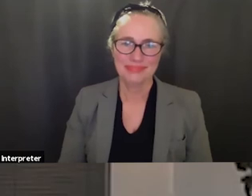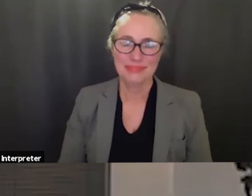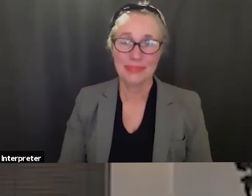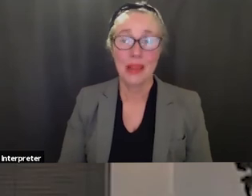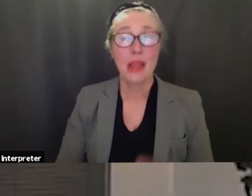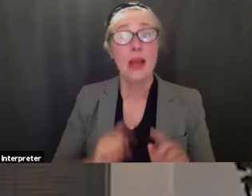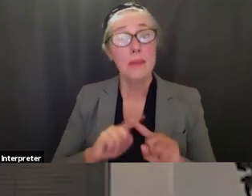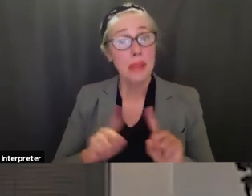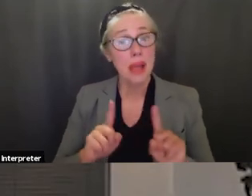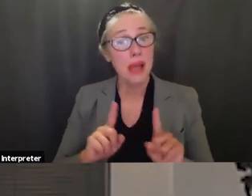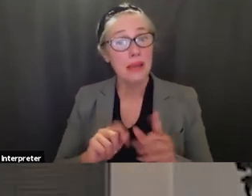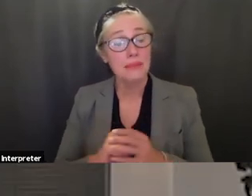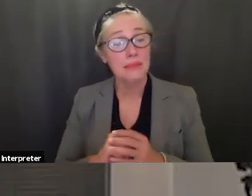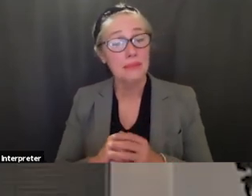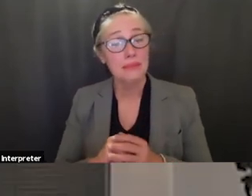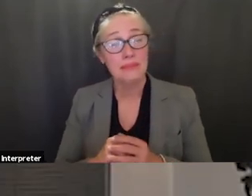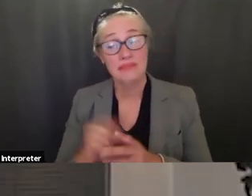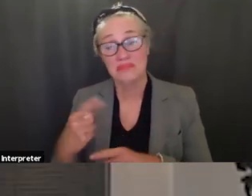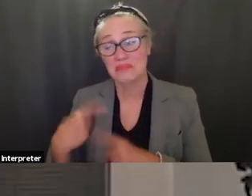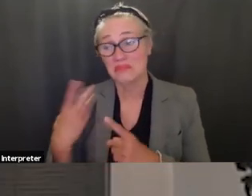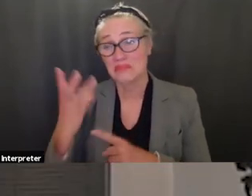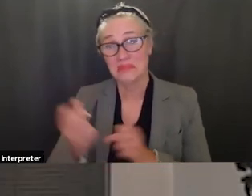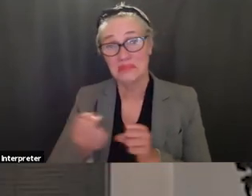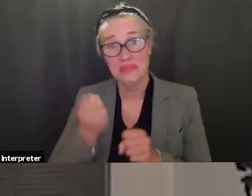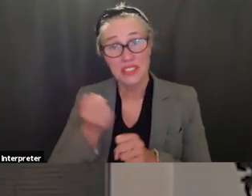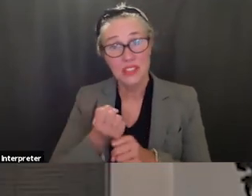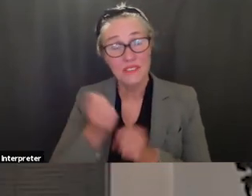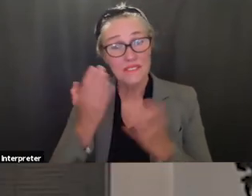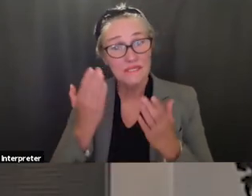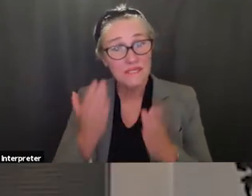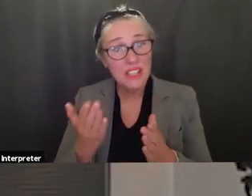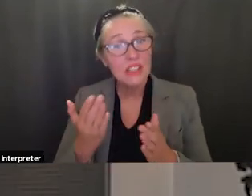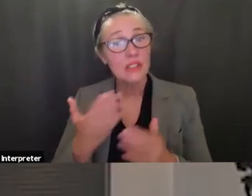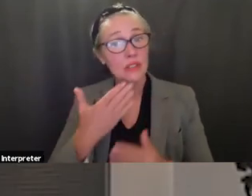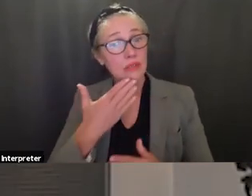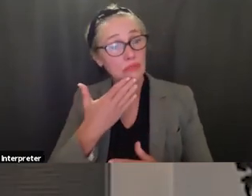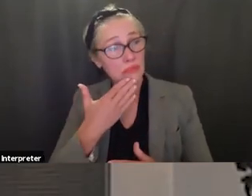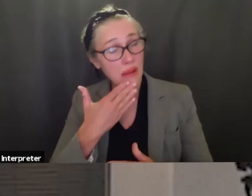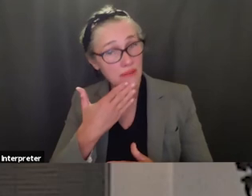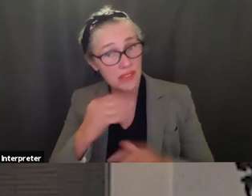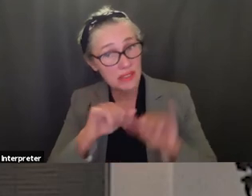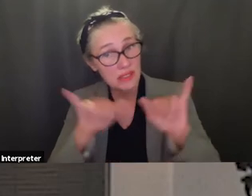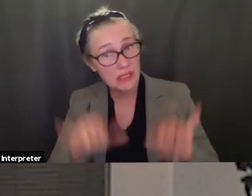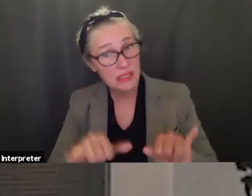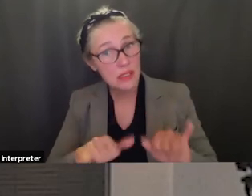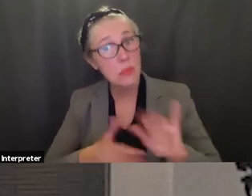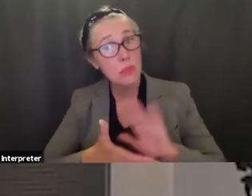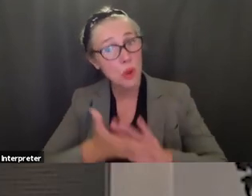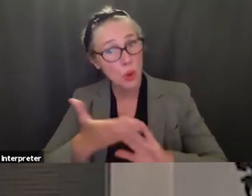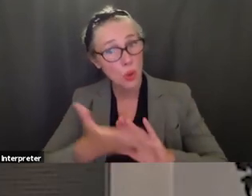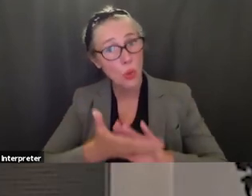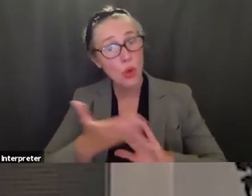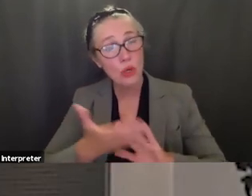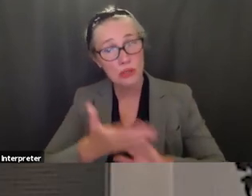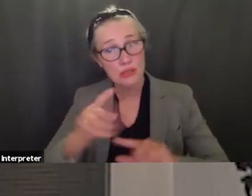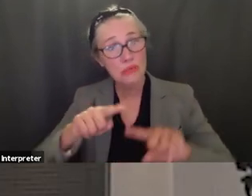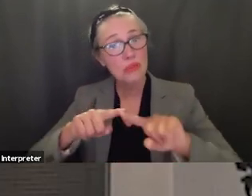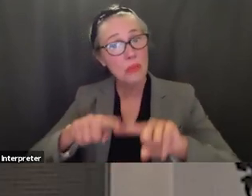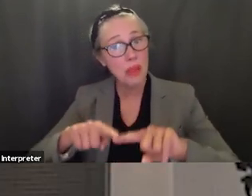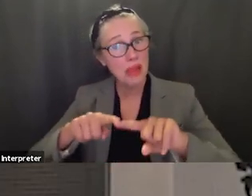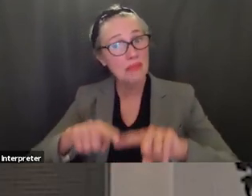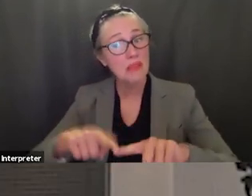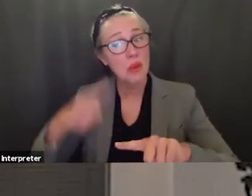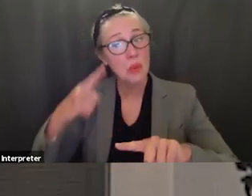have in the for six years we've had a workable system that we have pockets of excellence